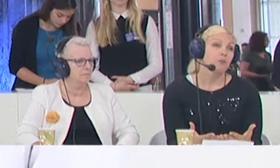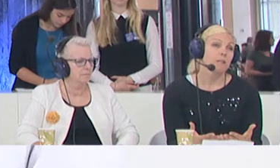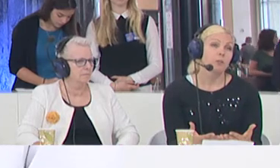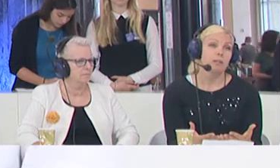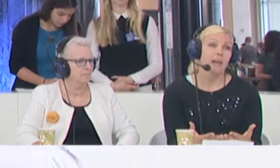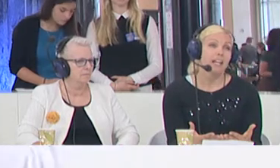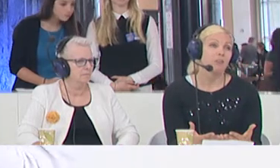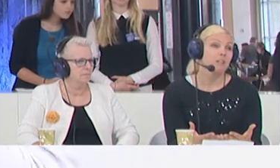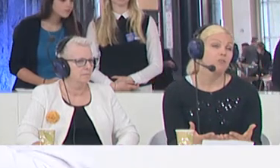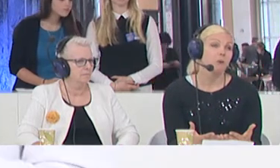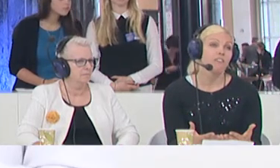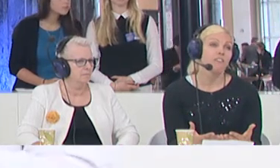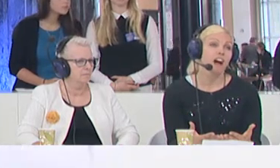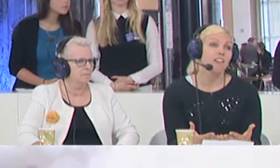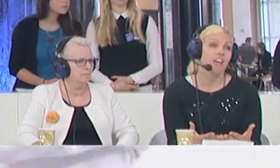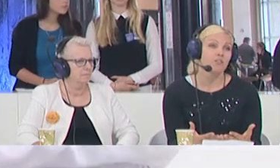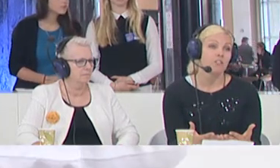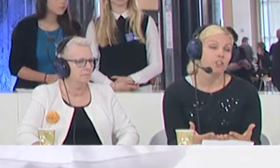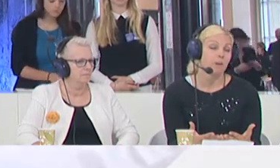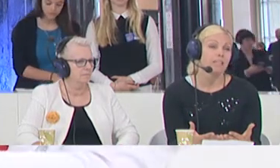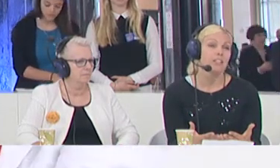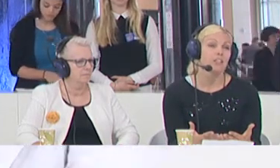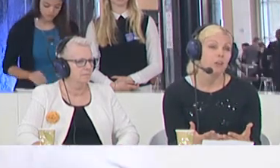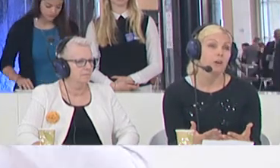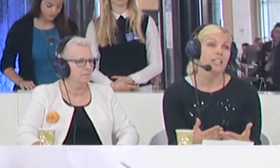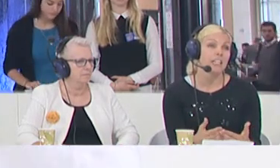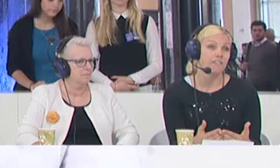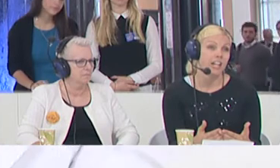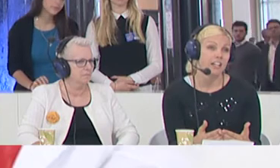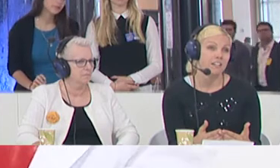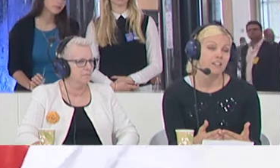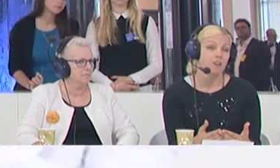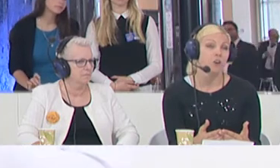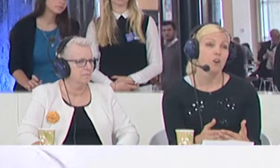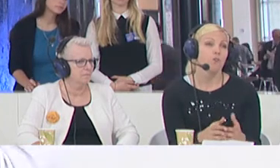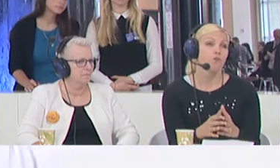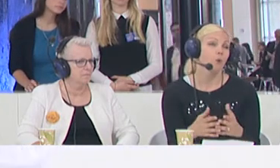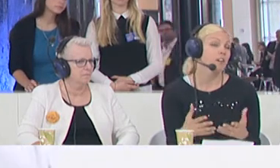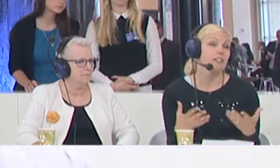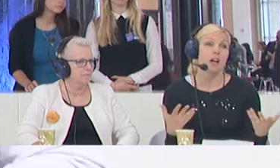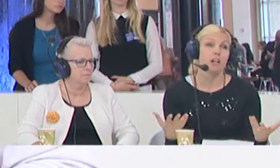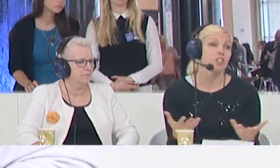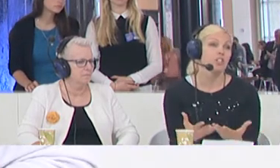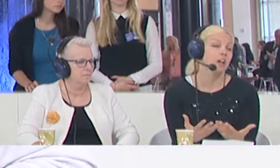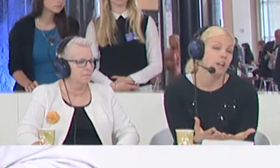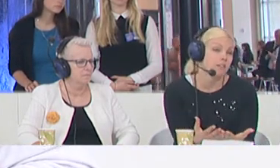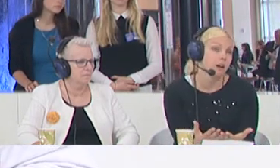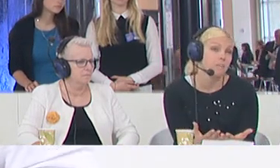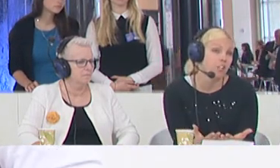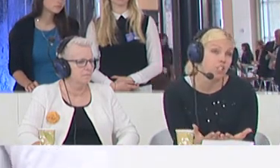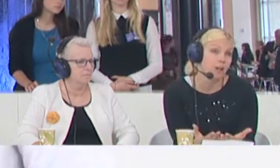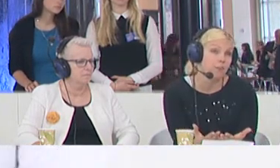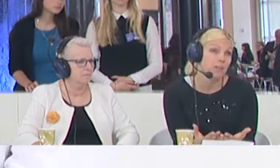Those people can pay three, four, five thousand euro in advance for a